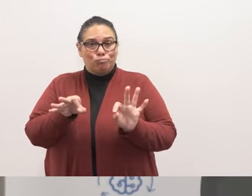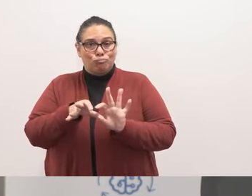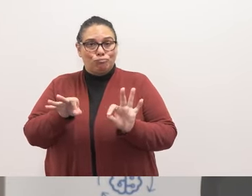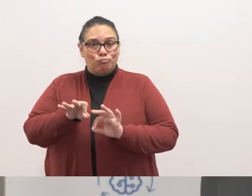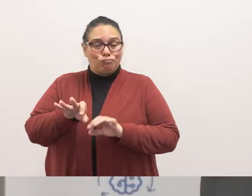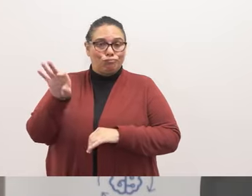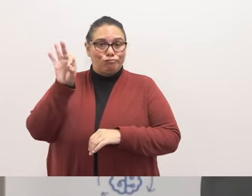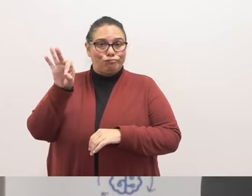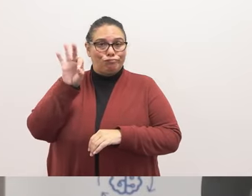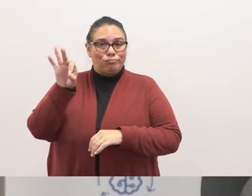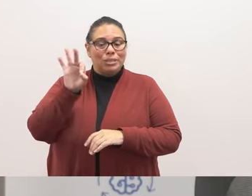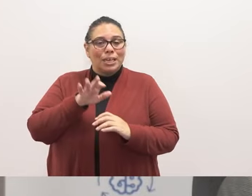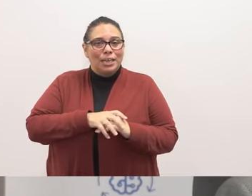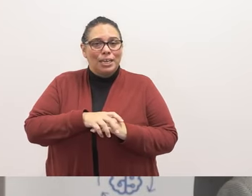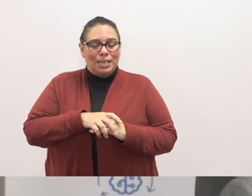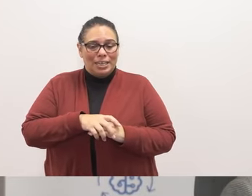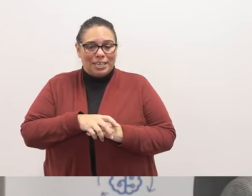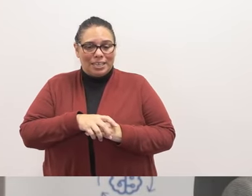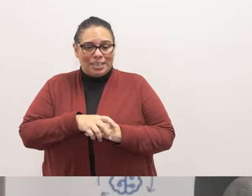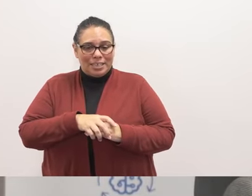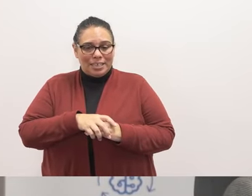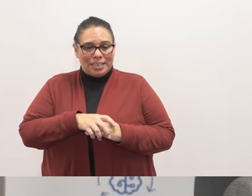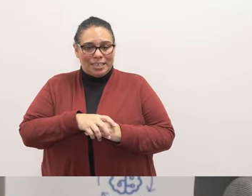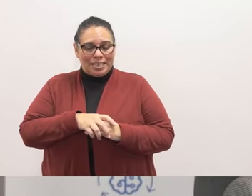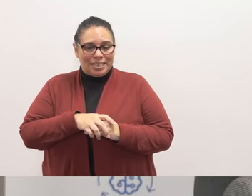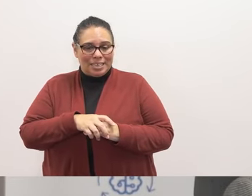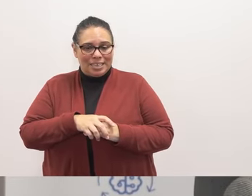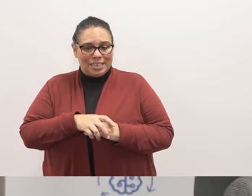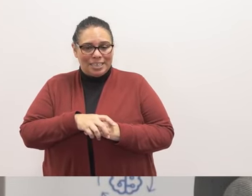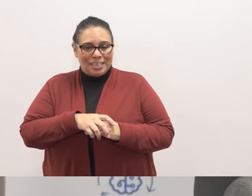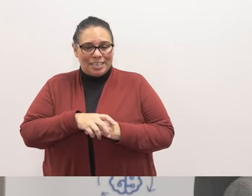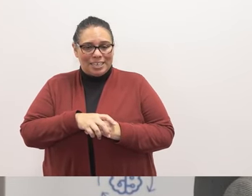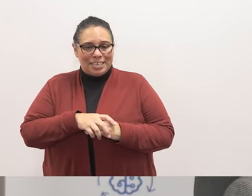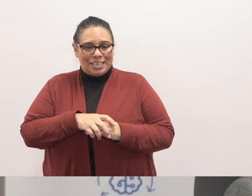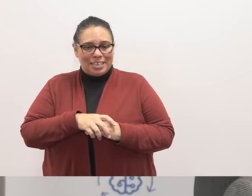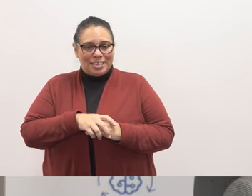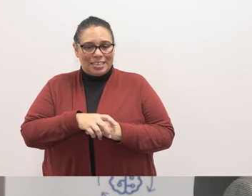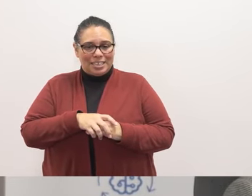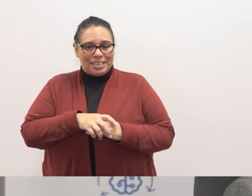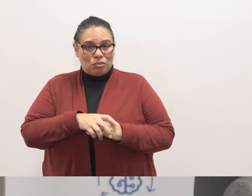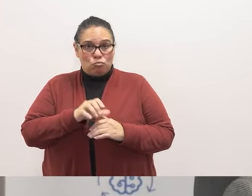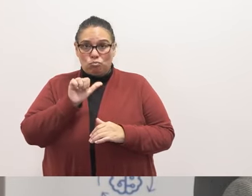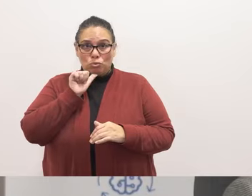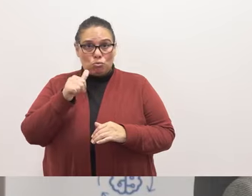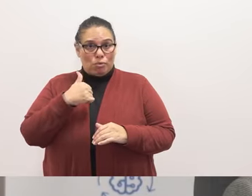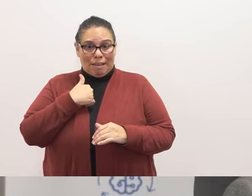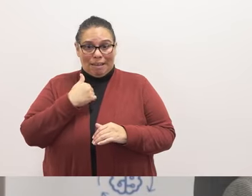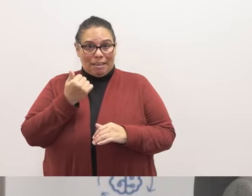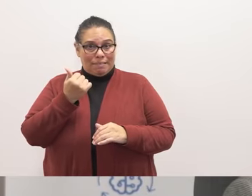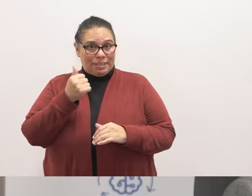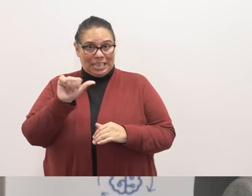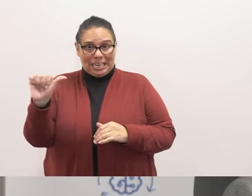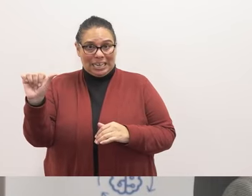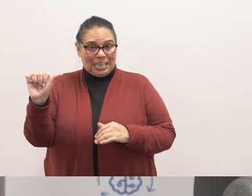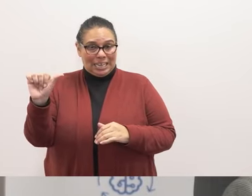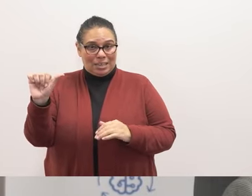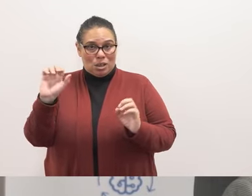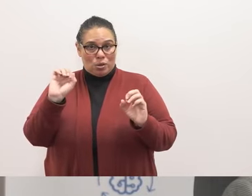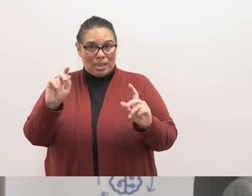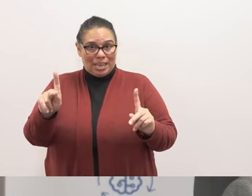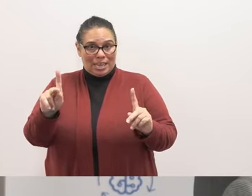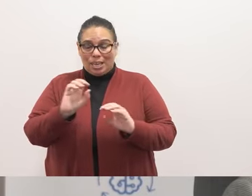and we don't have any, okay,